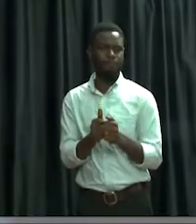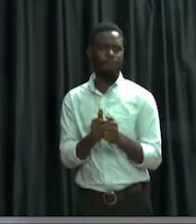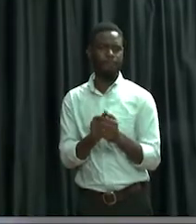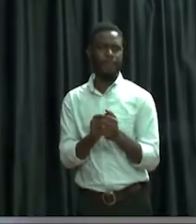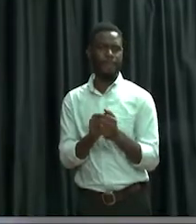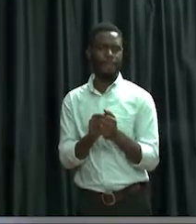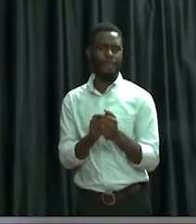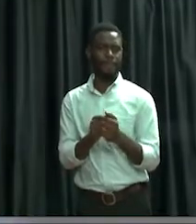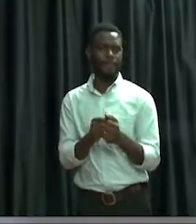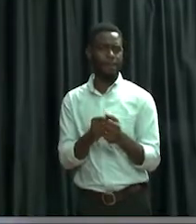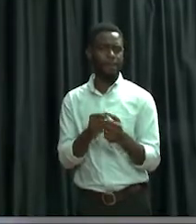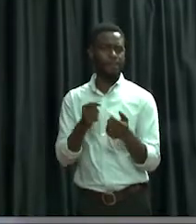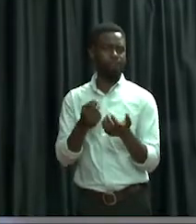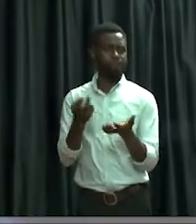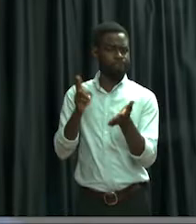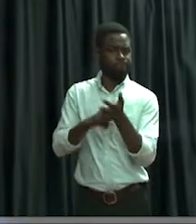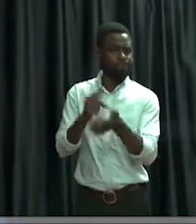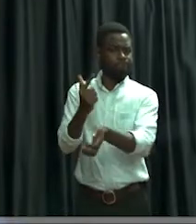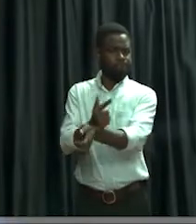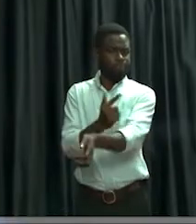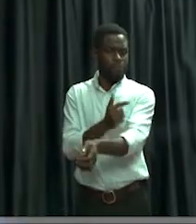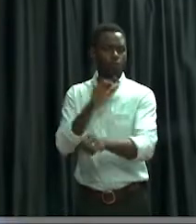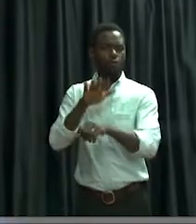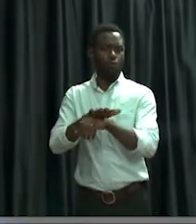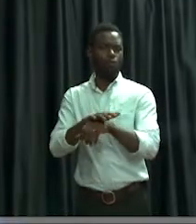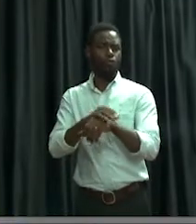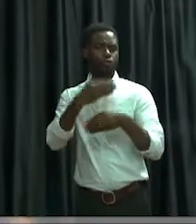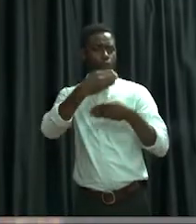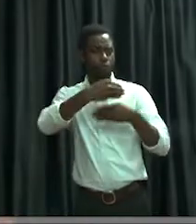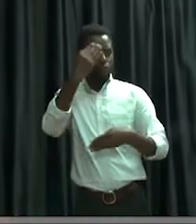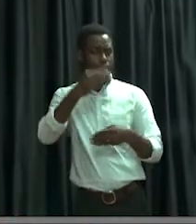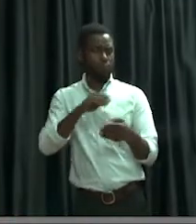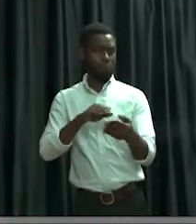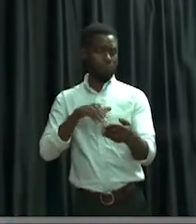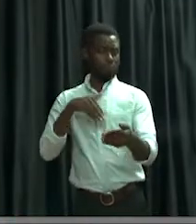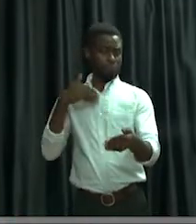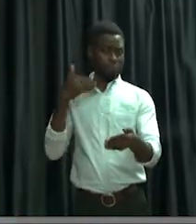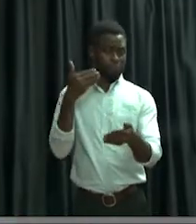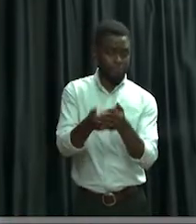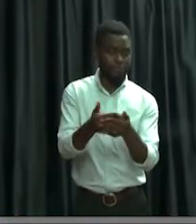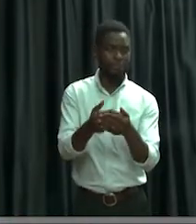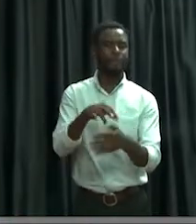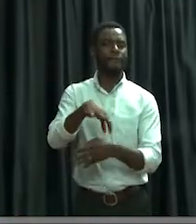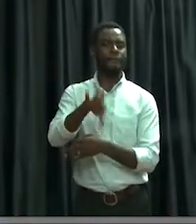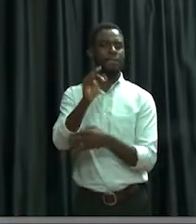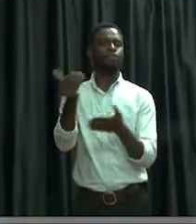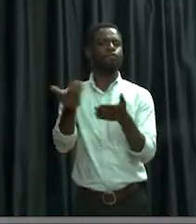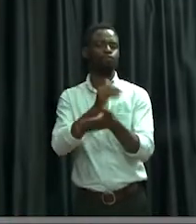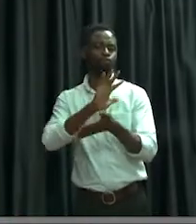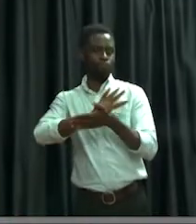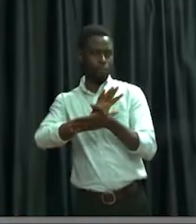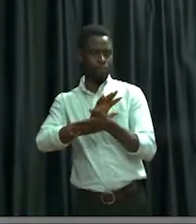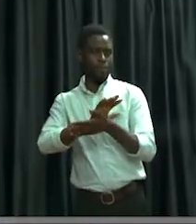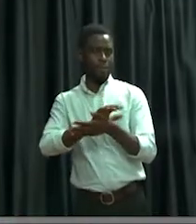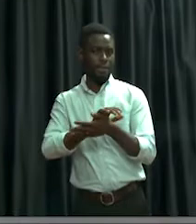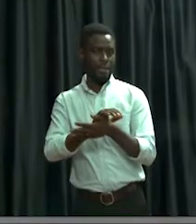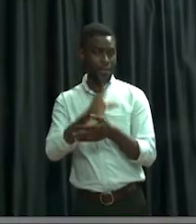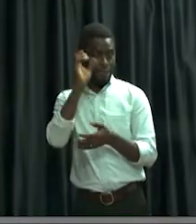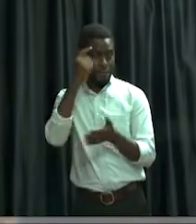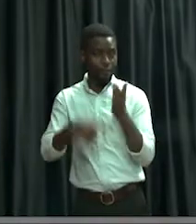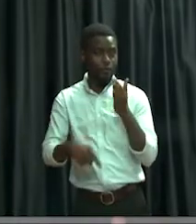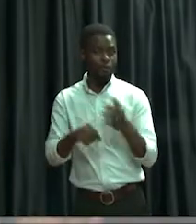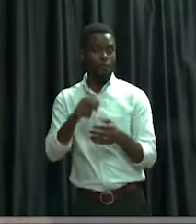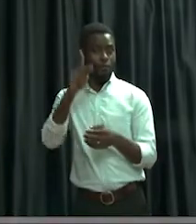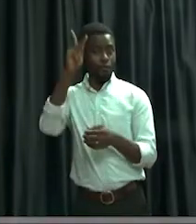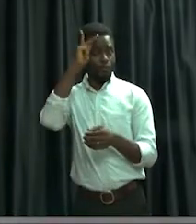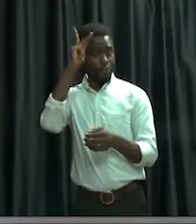and kept writing her lessons on the wall. Eventually, she found new cheese and guess what? Kwesi